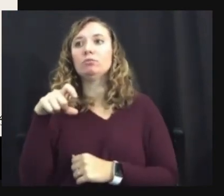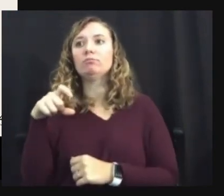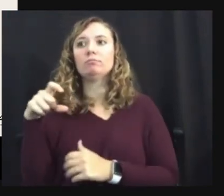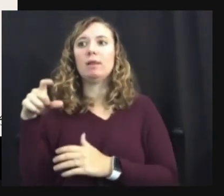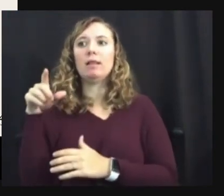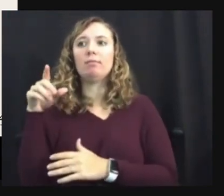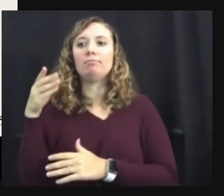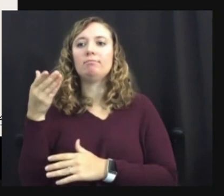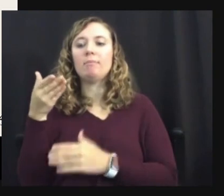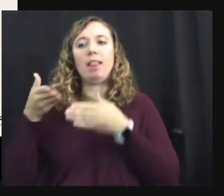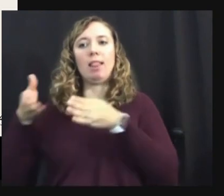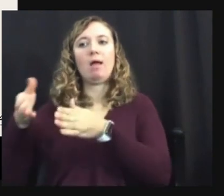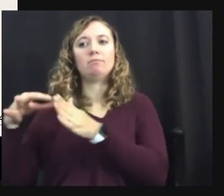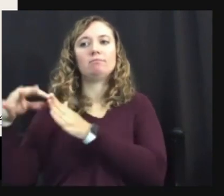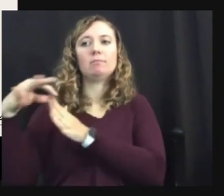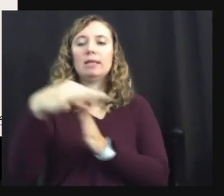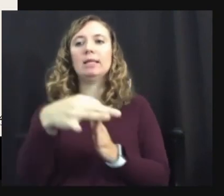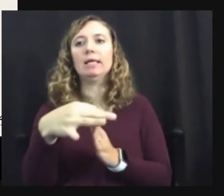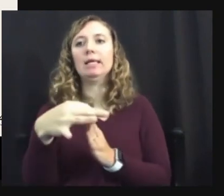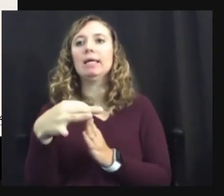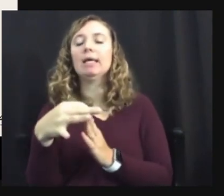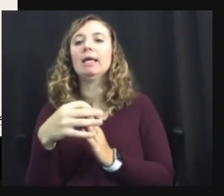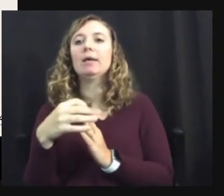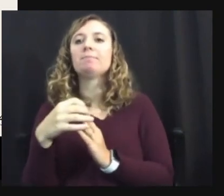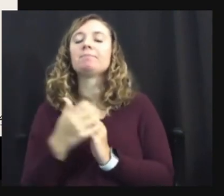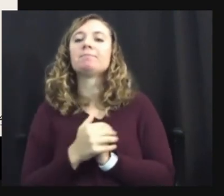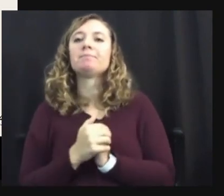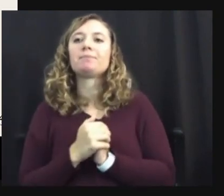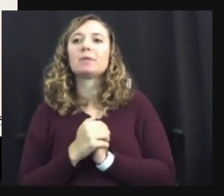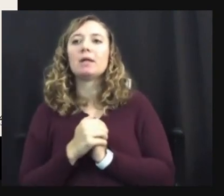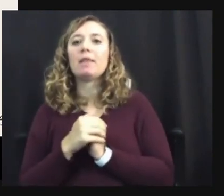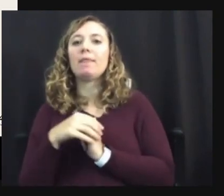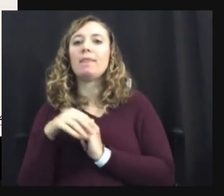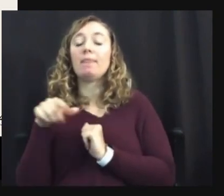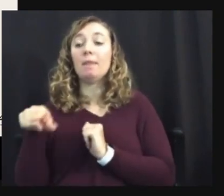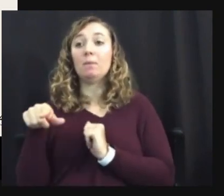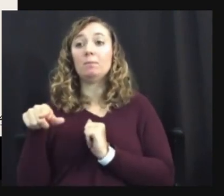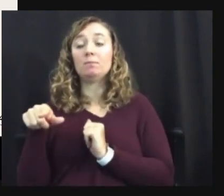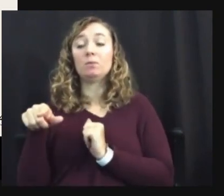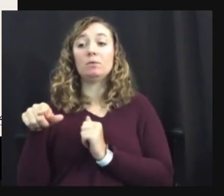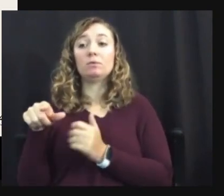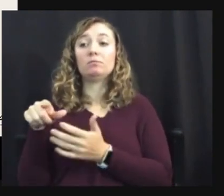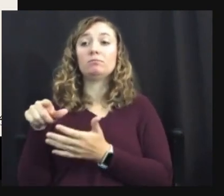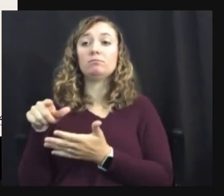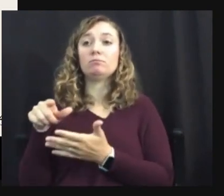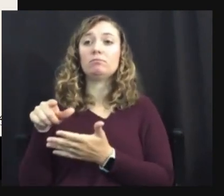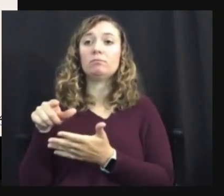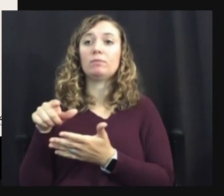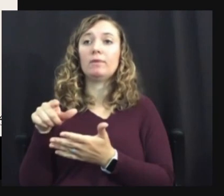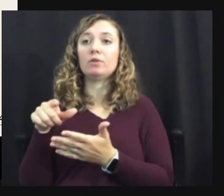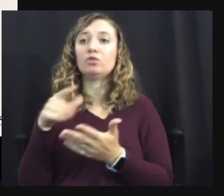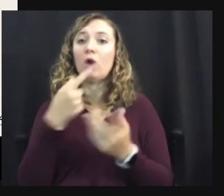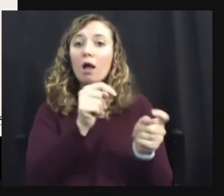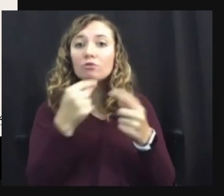environment on a regular basis. Uh, because that's going to help them learn the things they're less interested in because it's